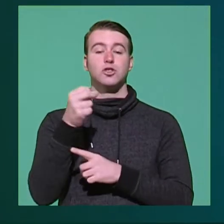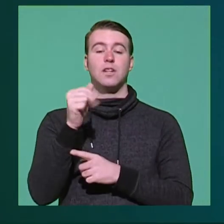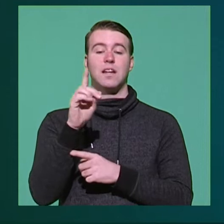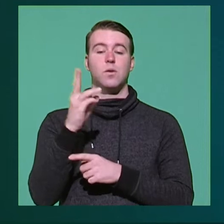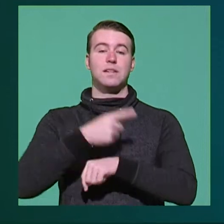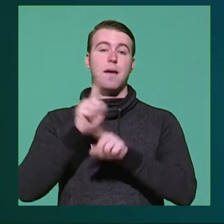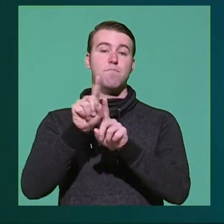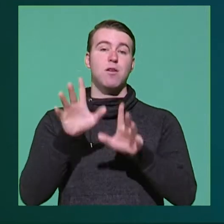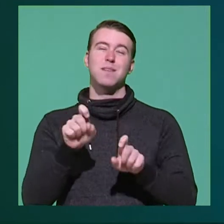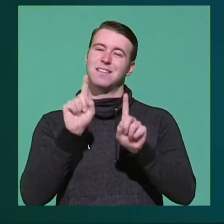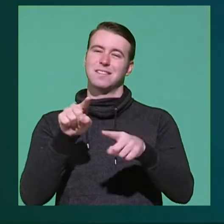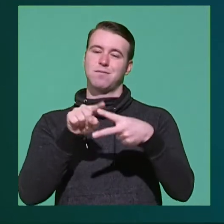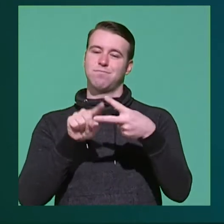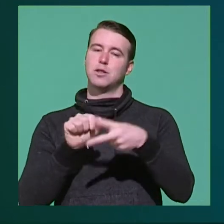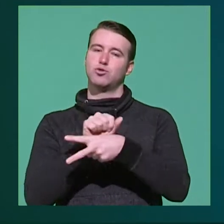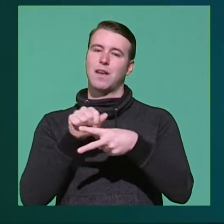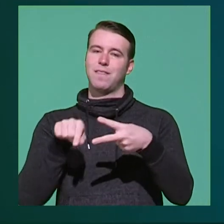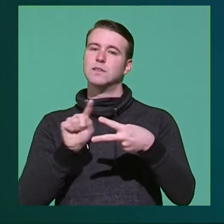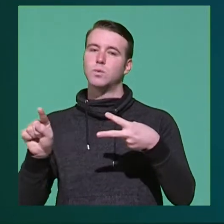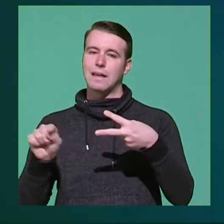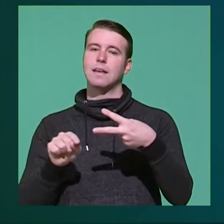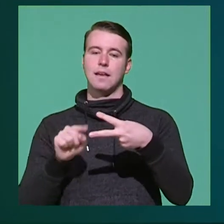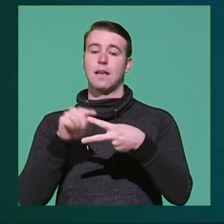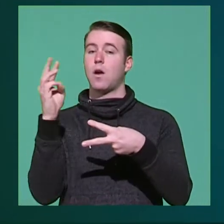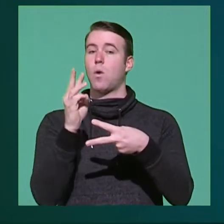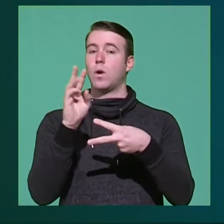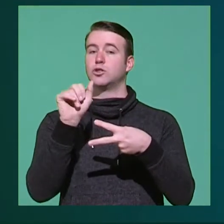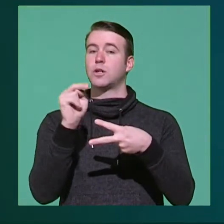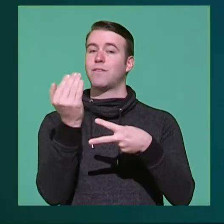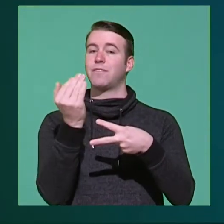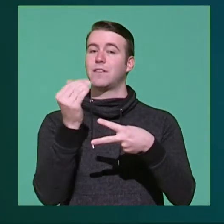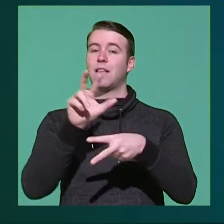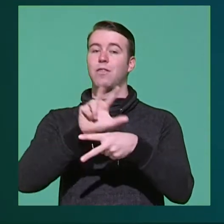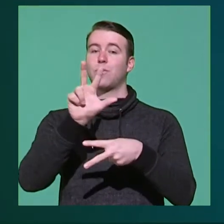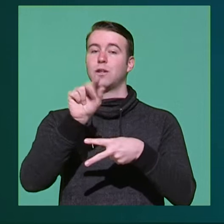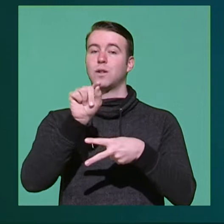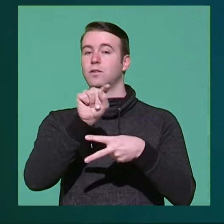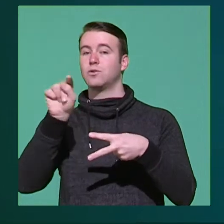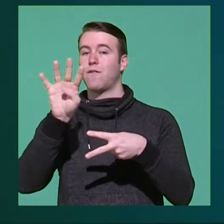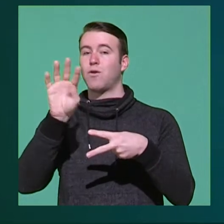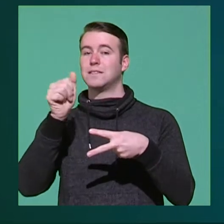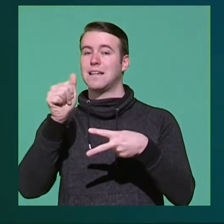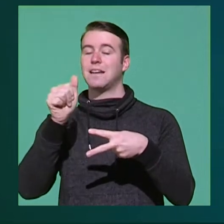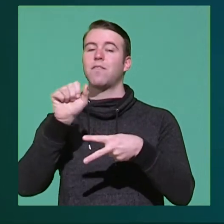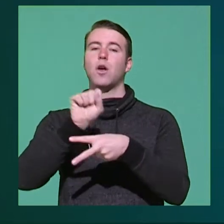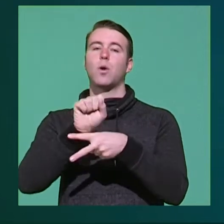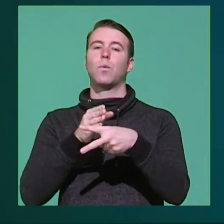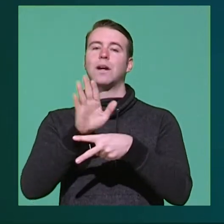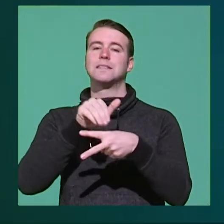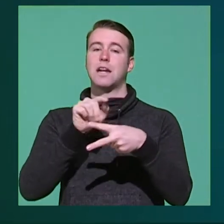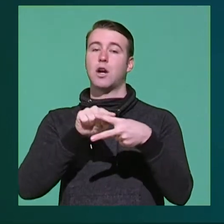mentors, I attend one of the following trainings this week. Wednesday, January 15th from 3 20 to 4 10 in the Career Center